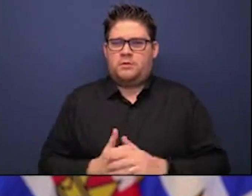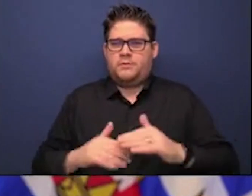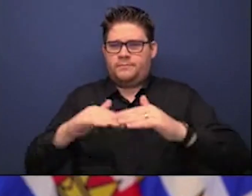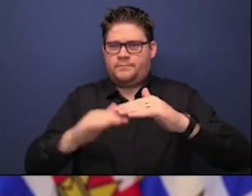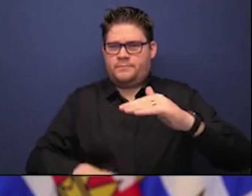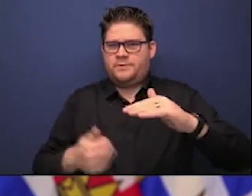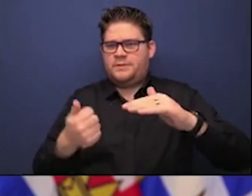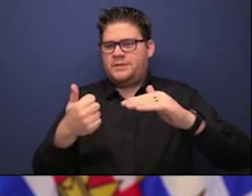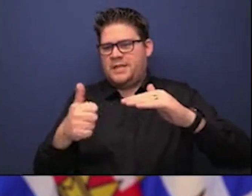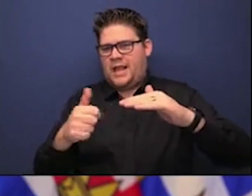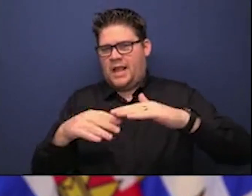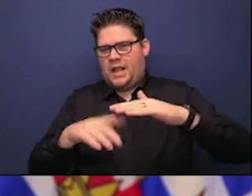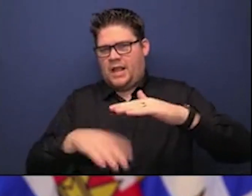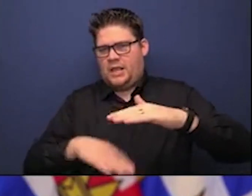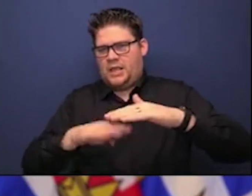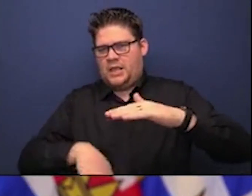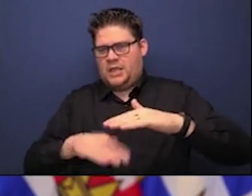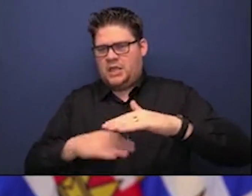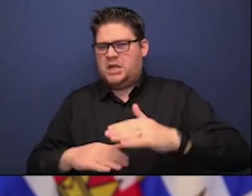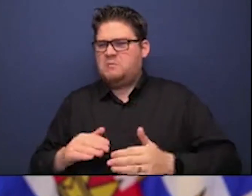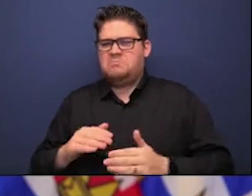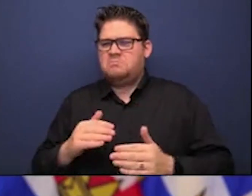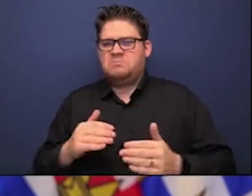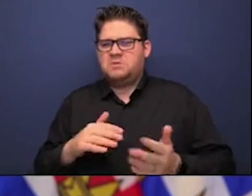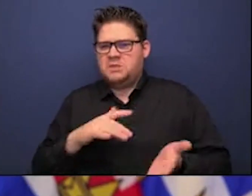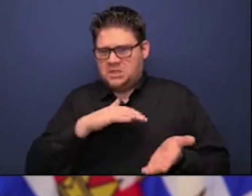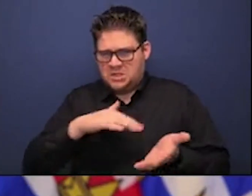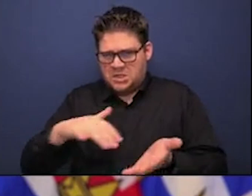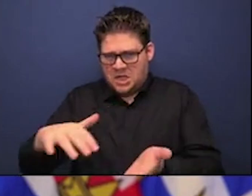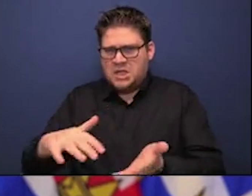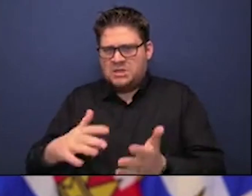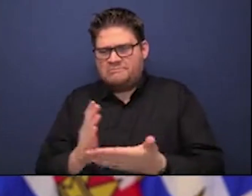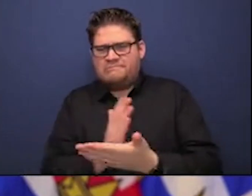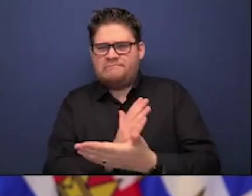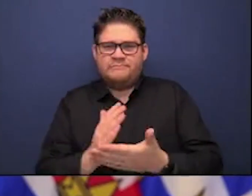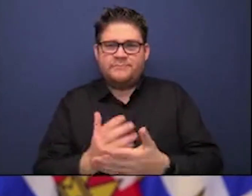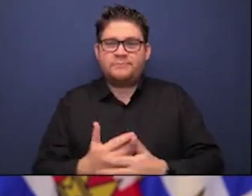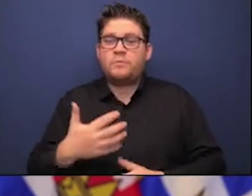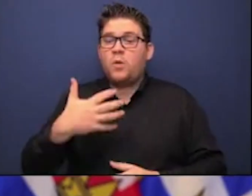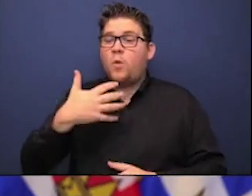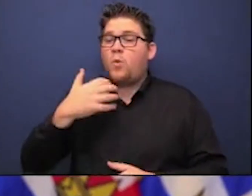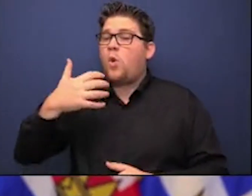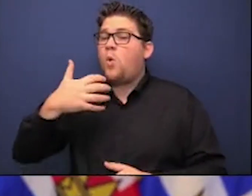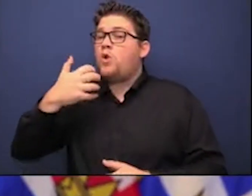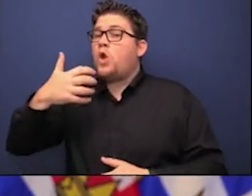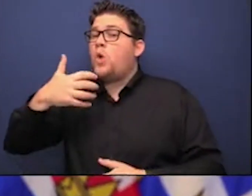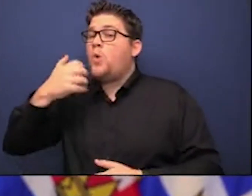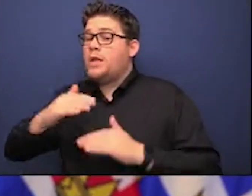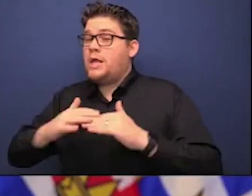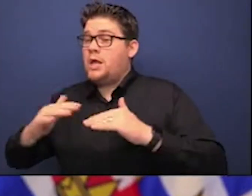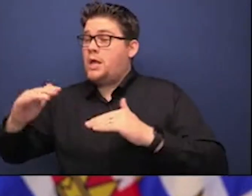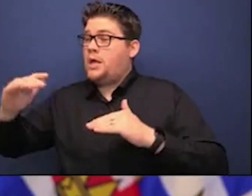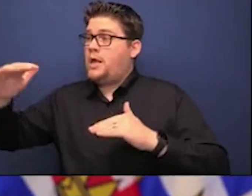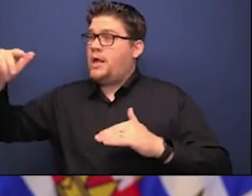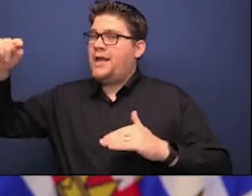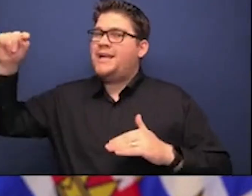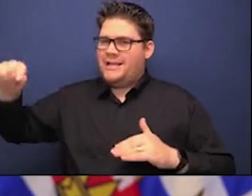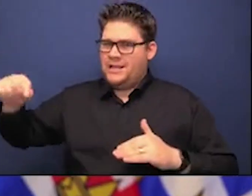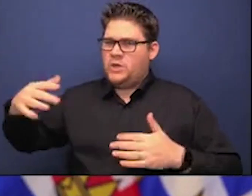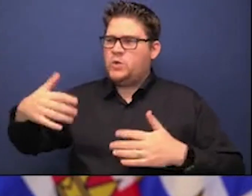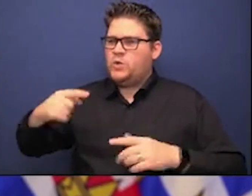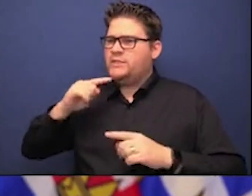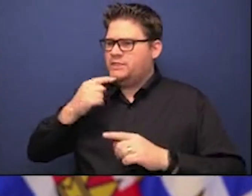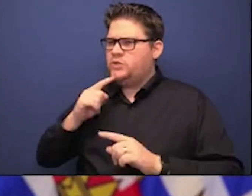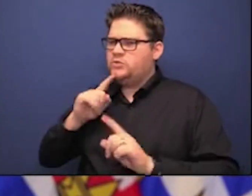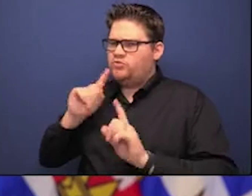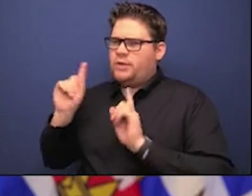of it has been studied in. But it is a gradation. As we get older, we have more likely to have reactions that are similar